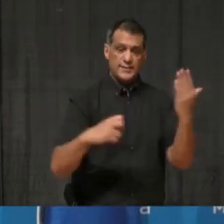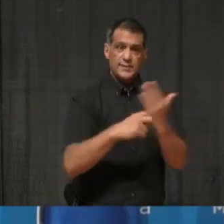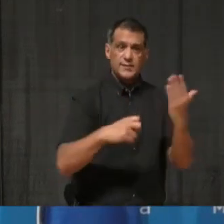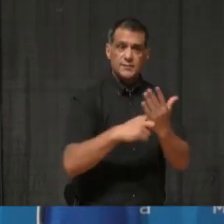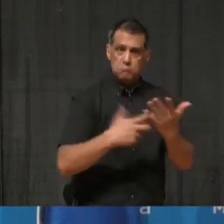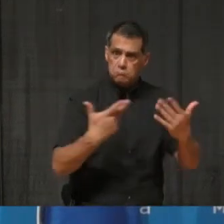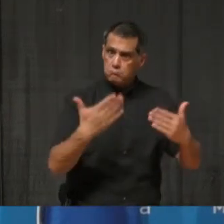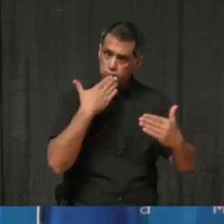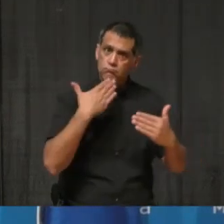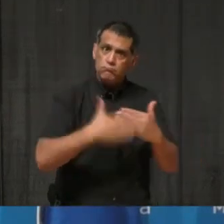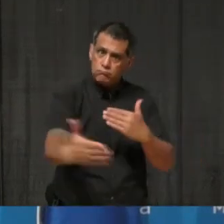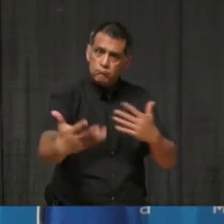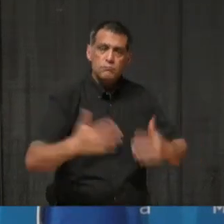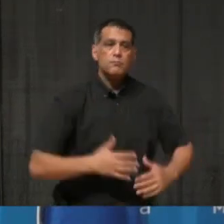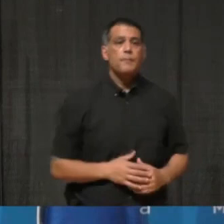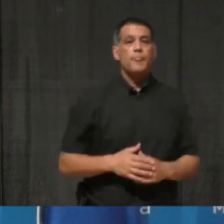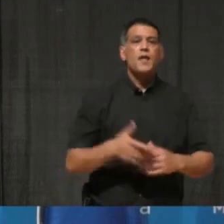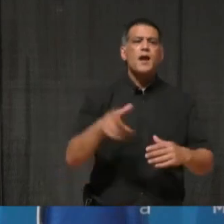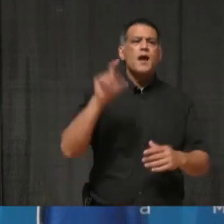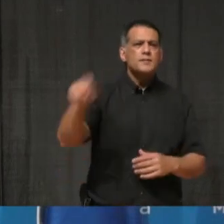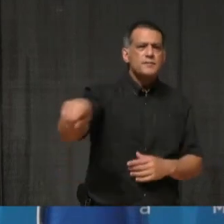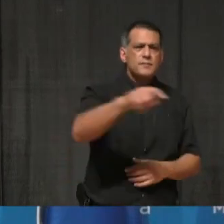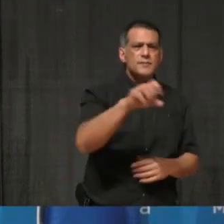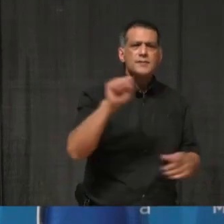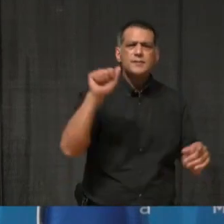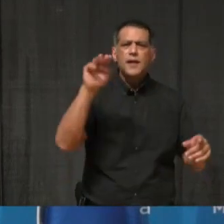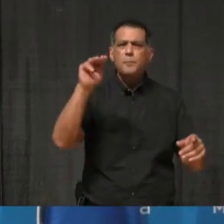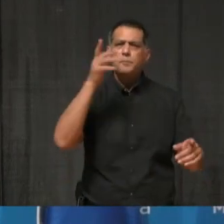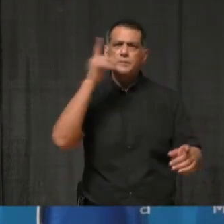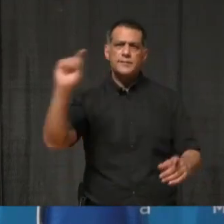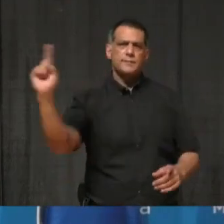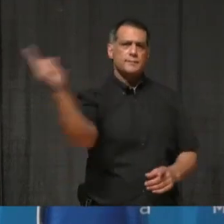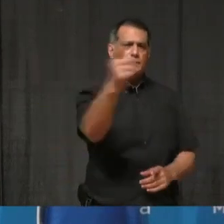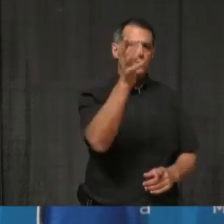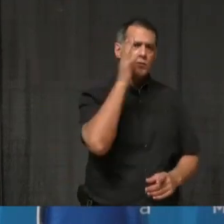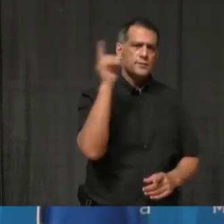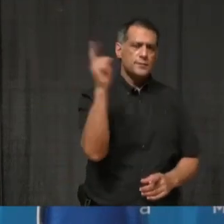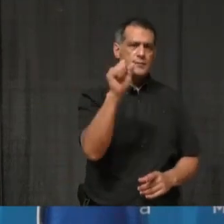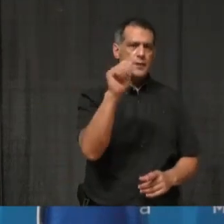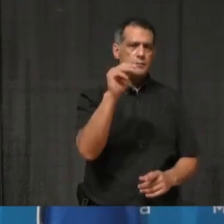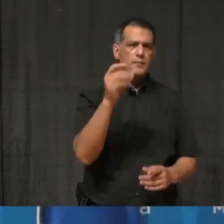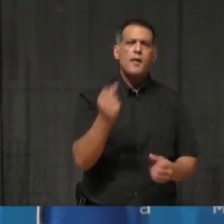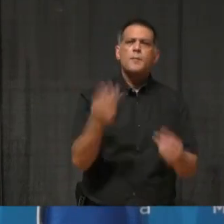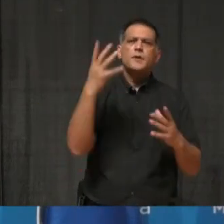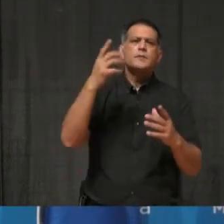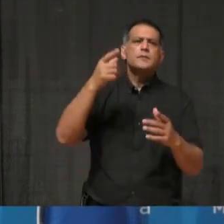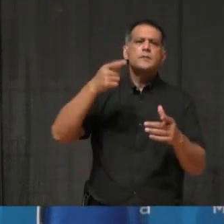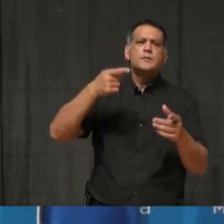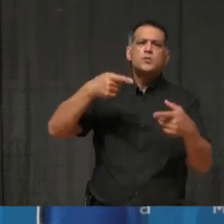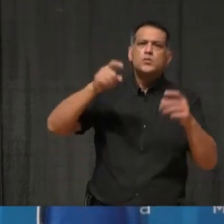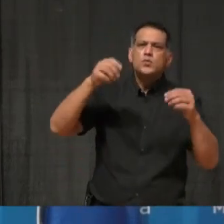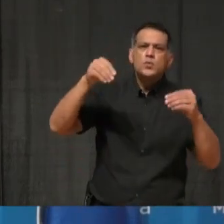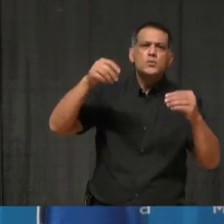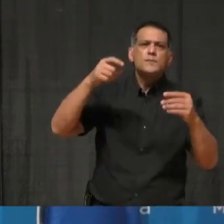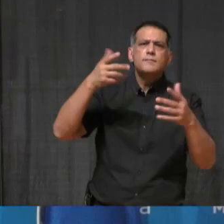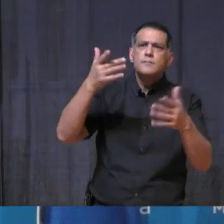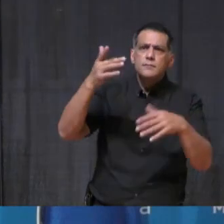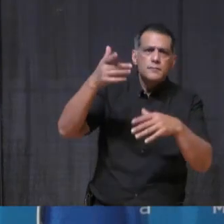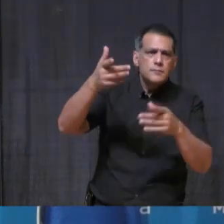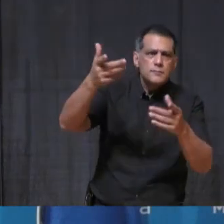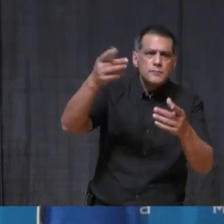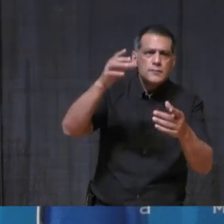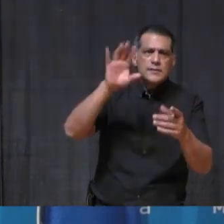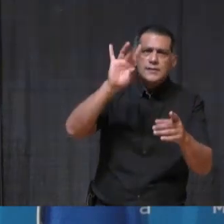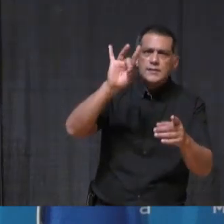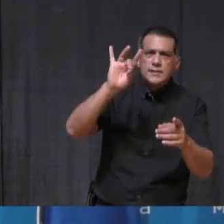of the, I'll ask Sam to come up and comment on it as well. But we were very pleased. Sam, how many big box stores did you go to? Seven? Six. Six big box